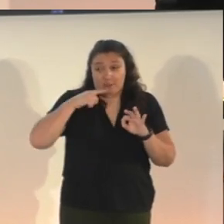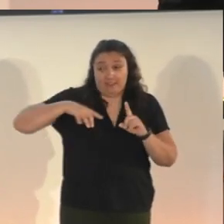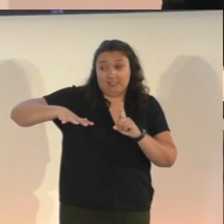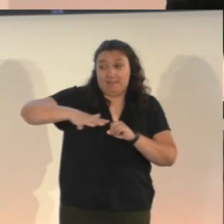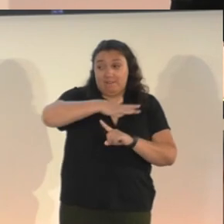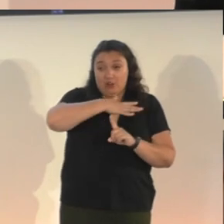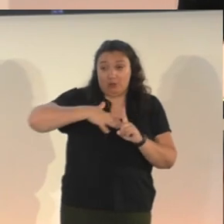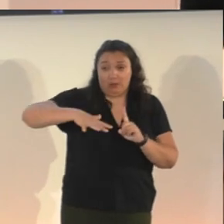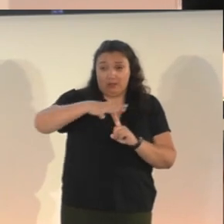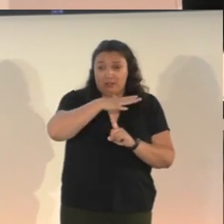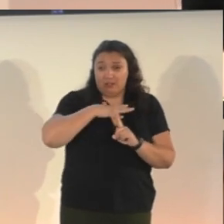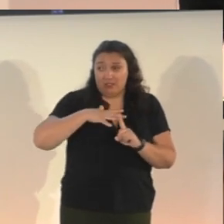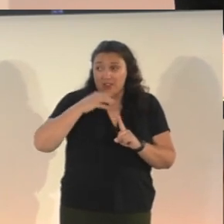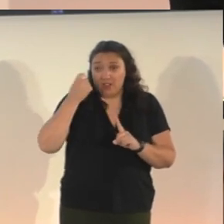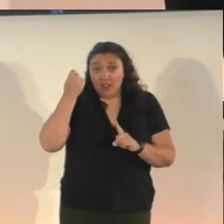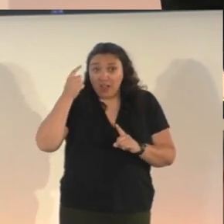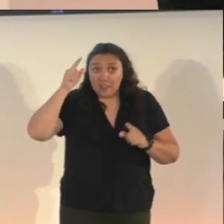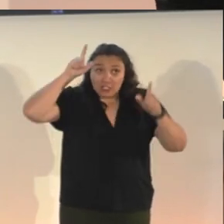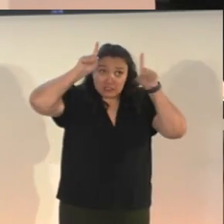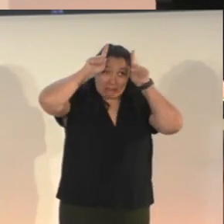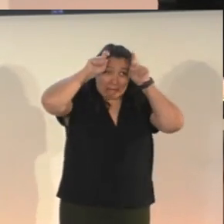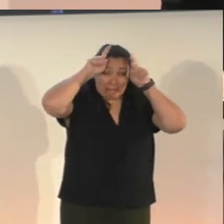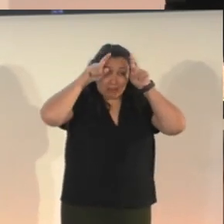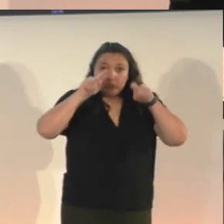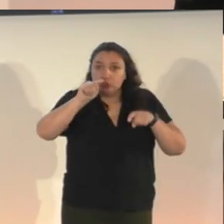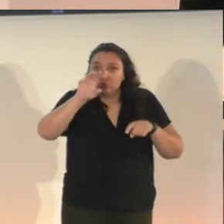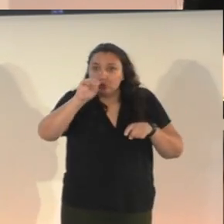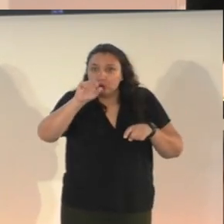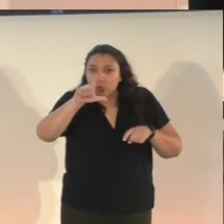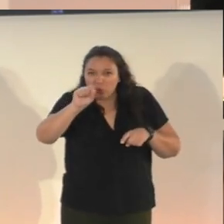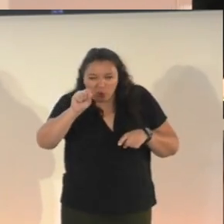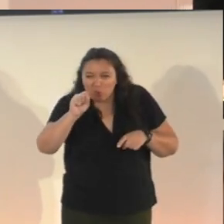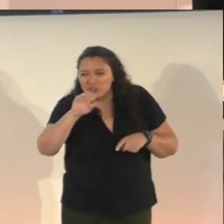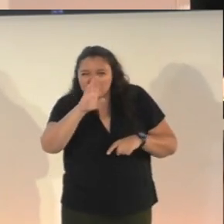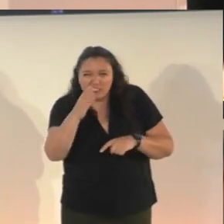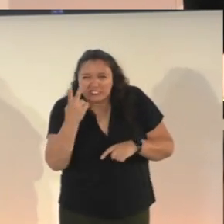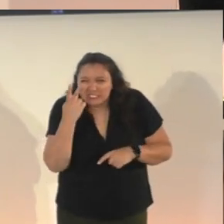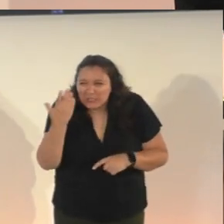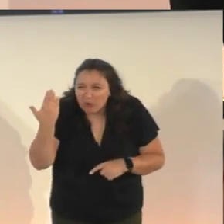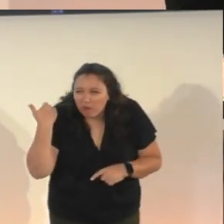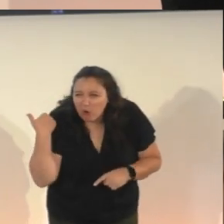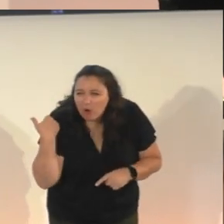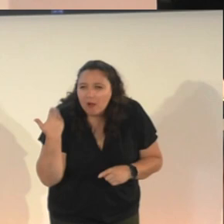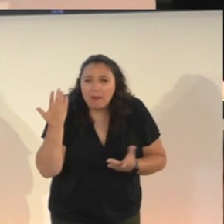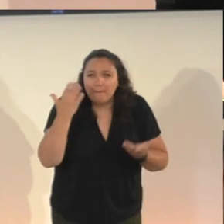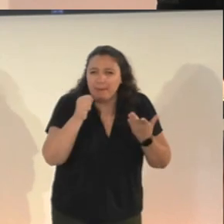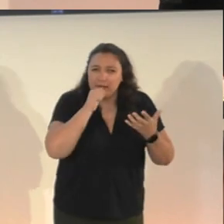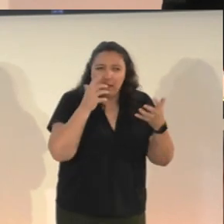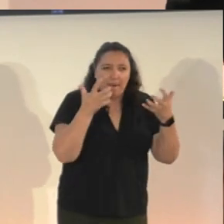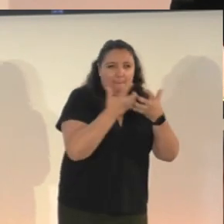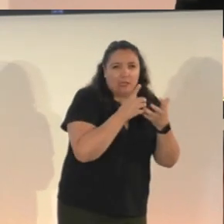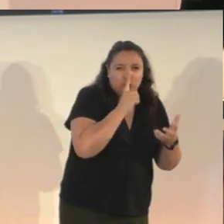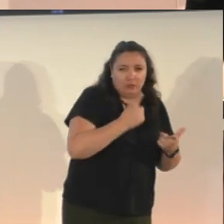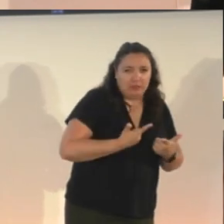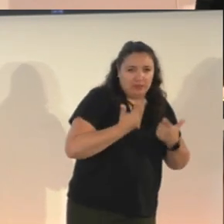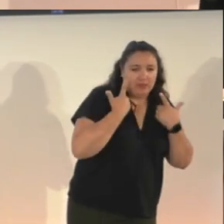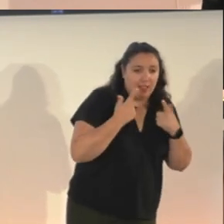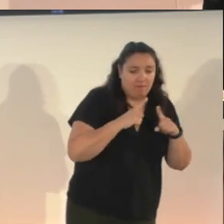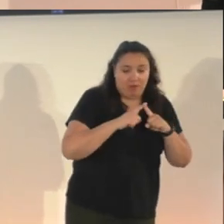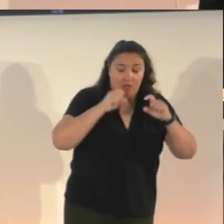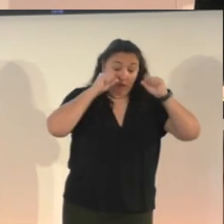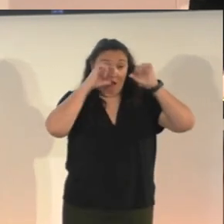where there are alien tools and things that don't necessarily replicate real life but are